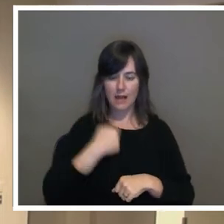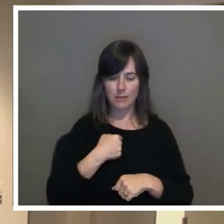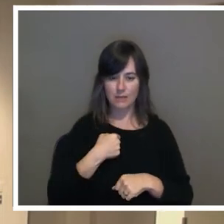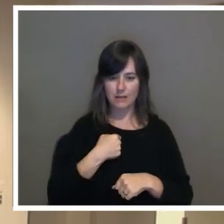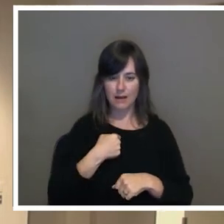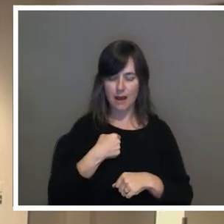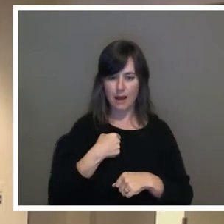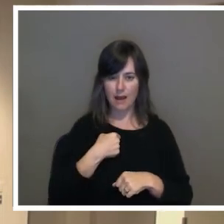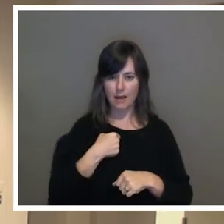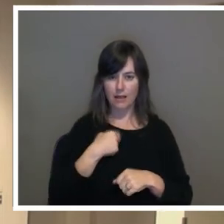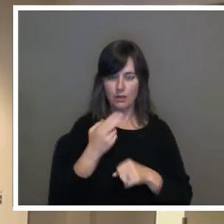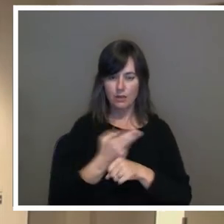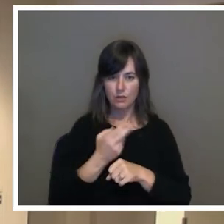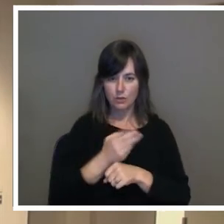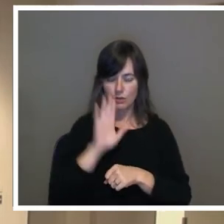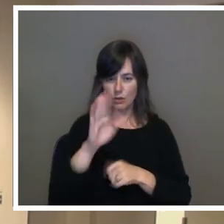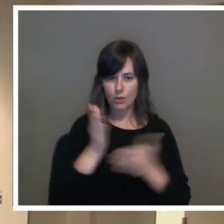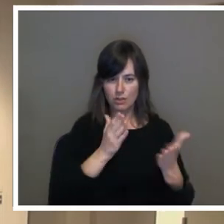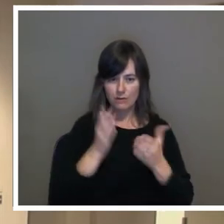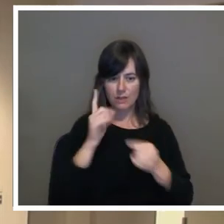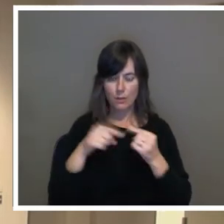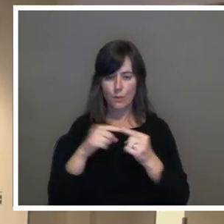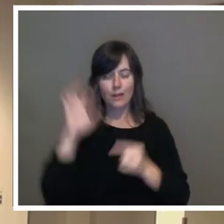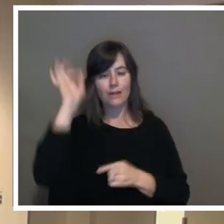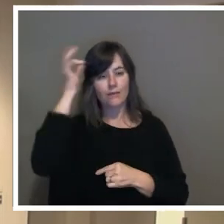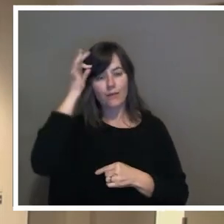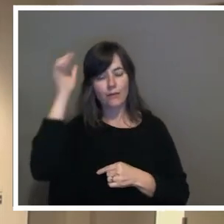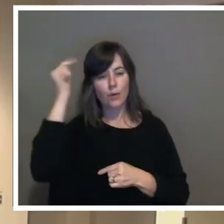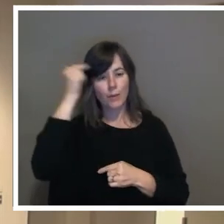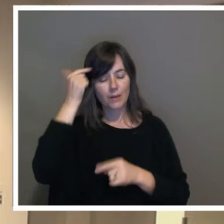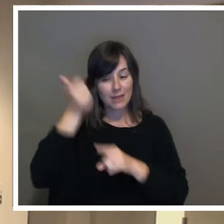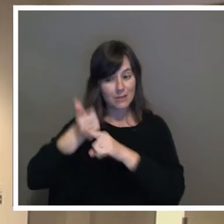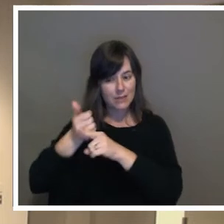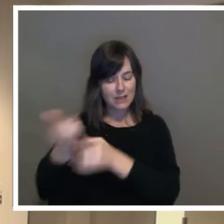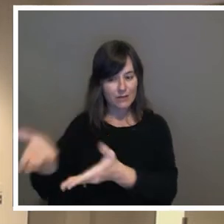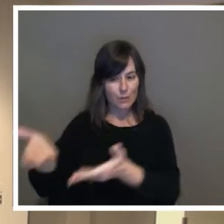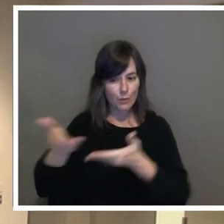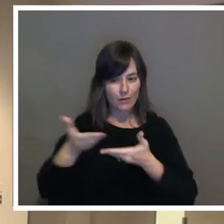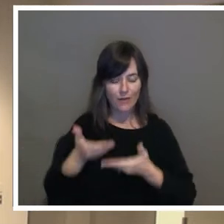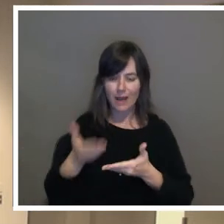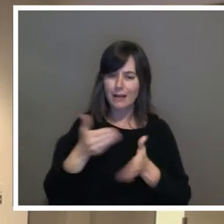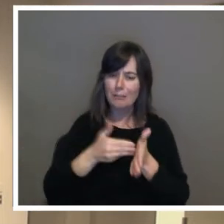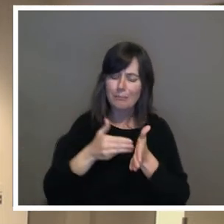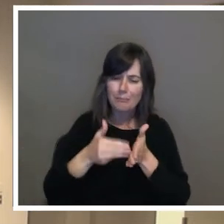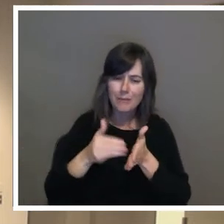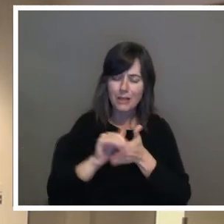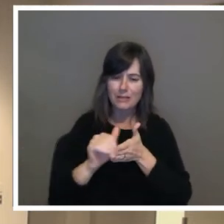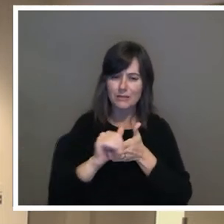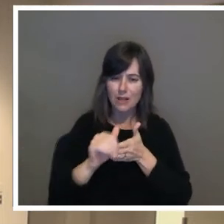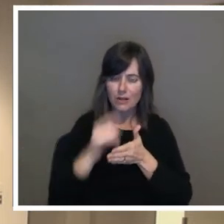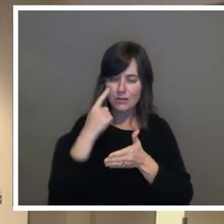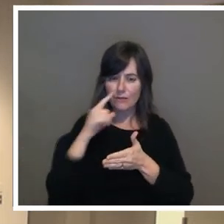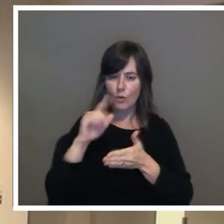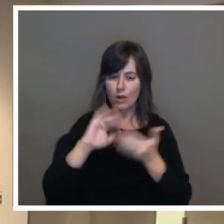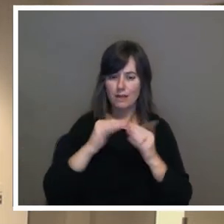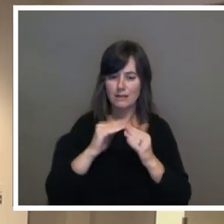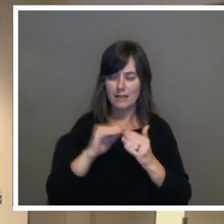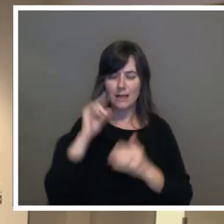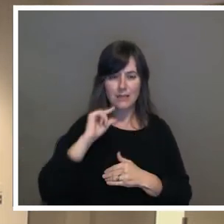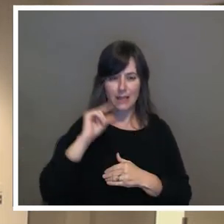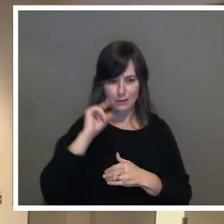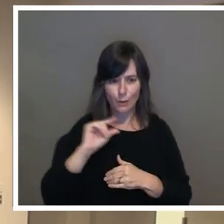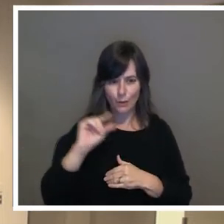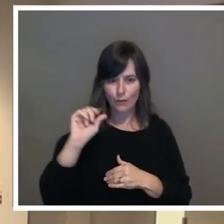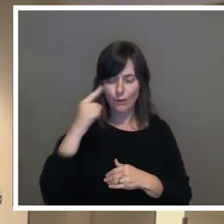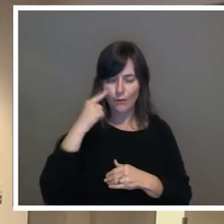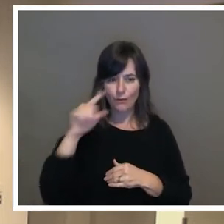when the federal government did provide millions of dollars to the city of San Antonio to assist